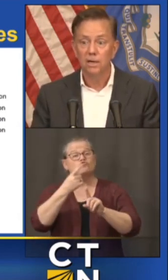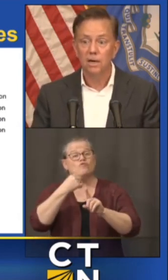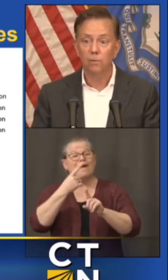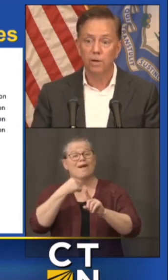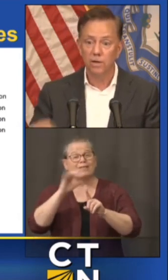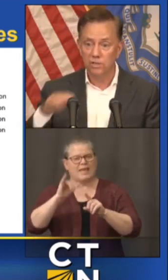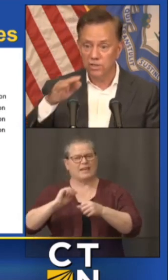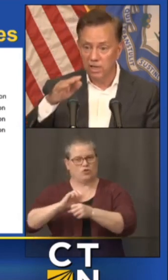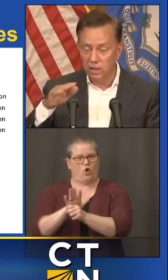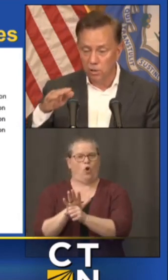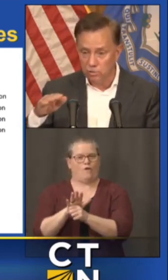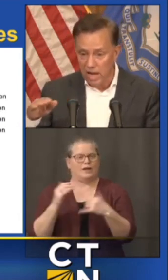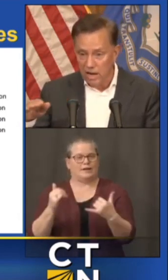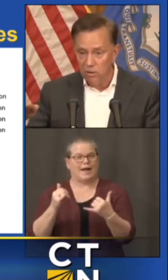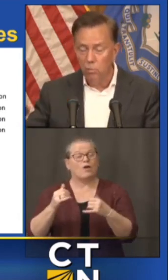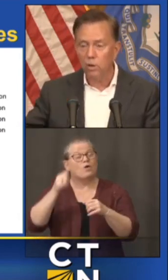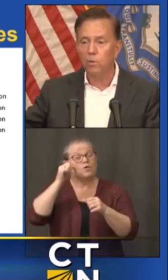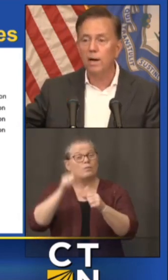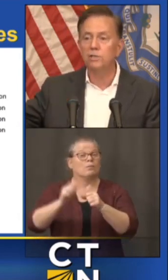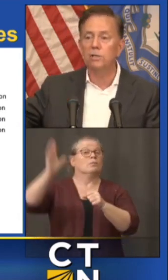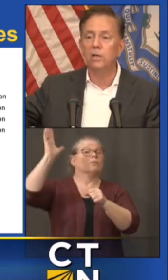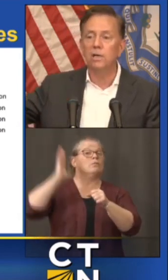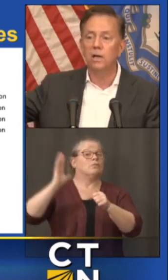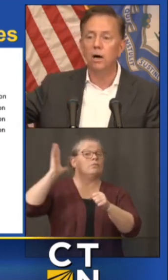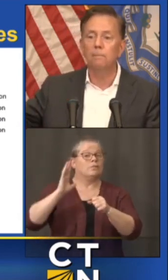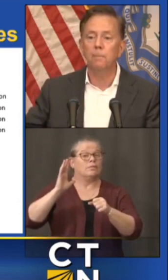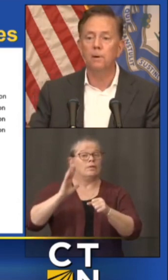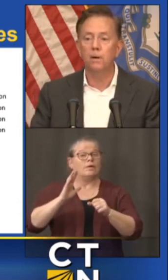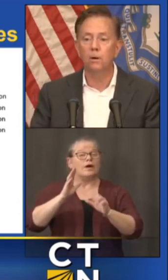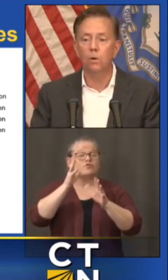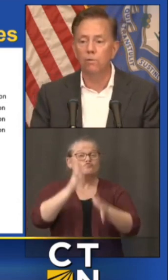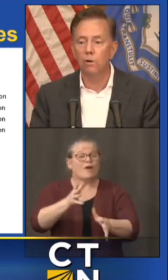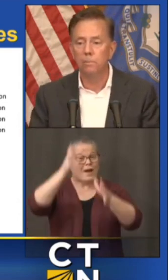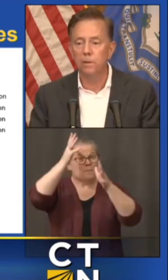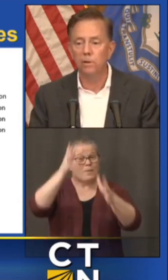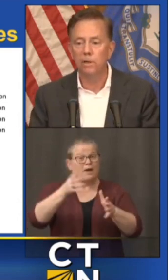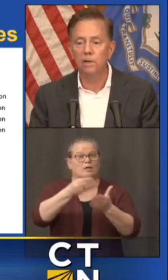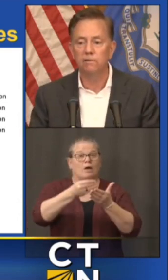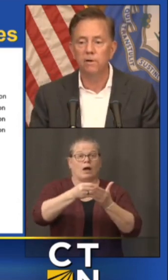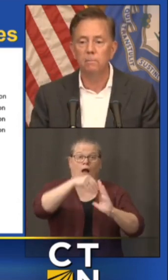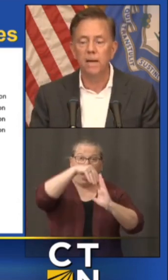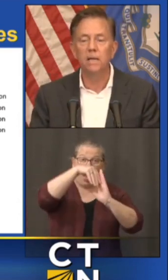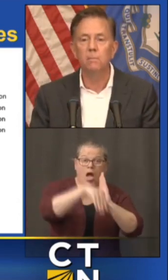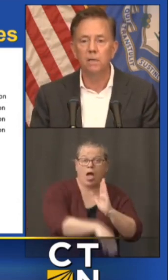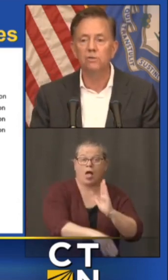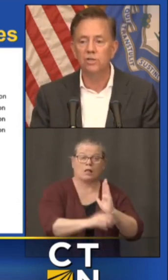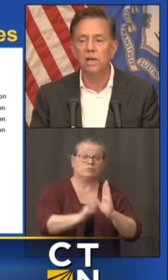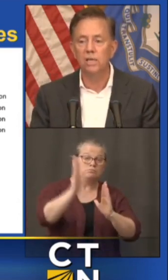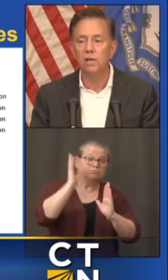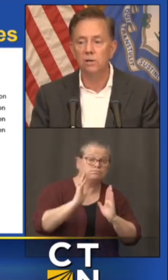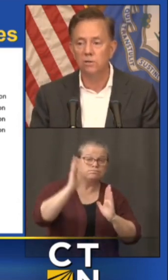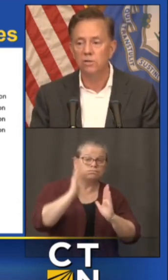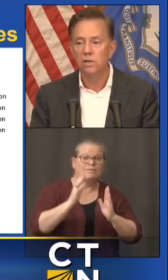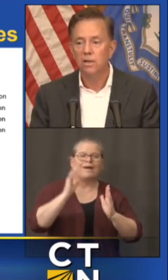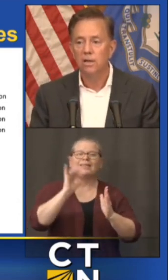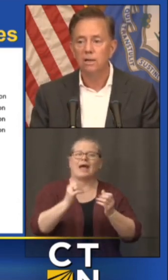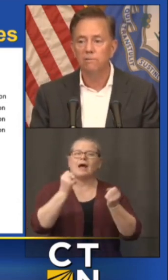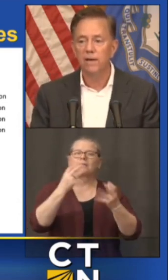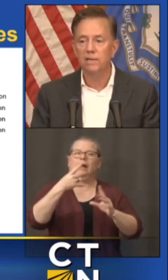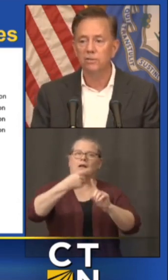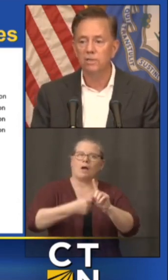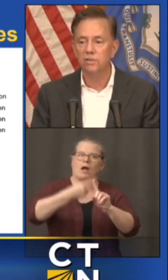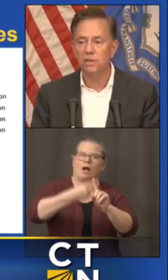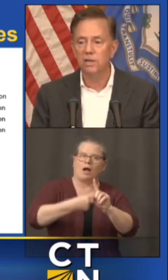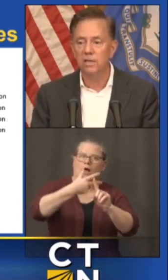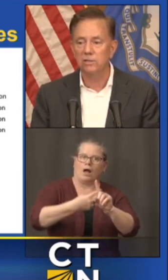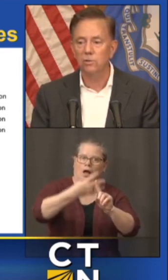uh where you can see goes down more gradually and up uh over a period of uh many months and years in